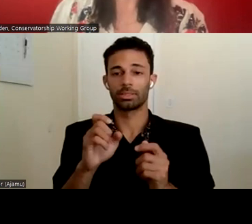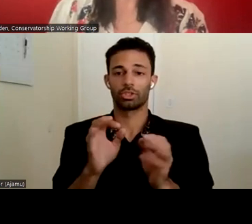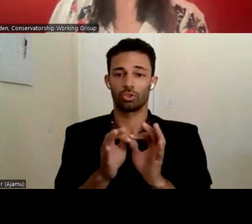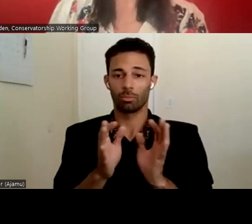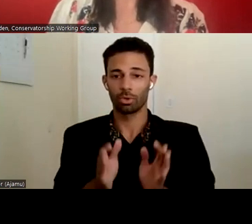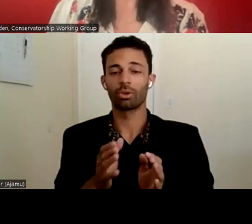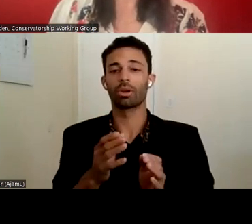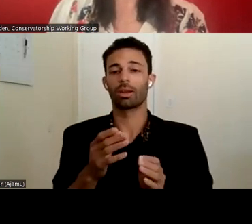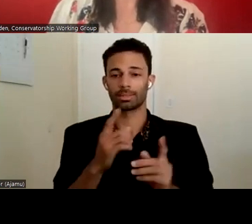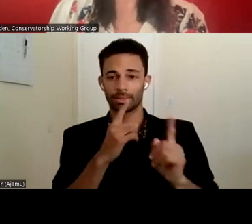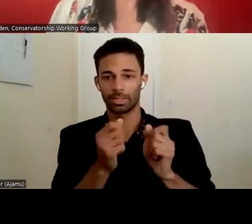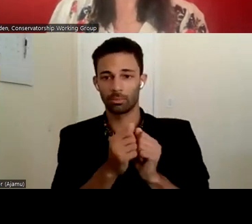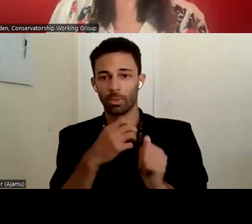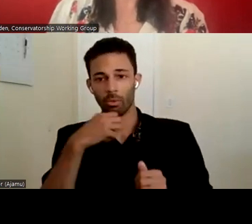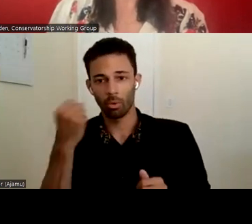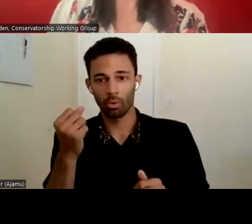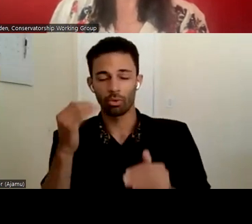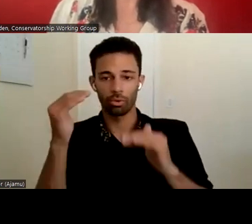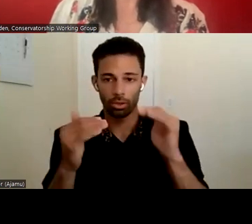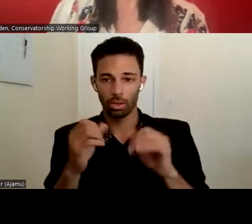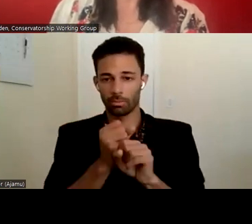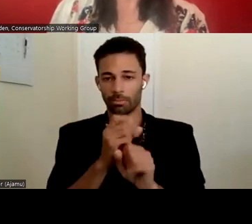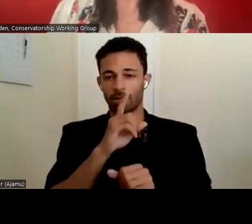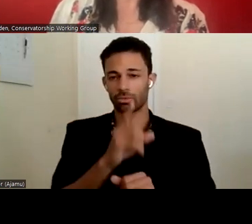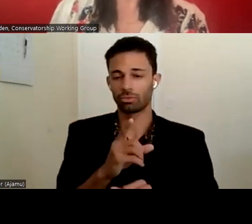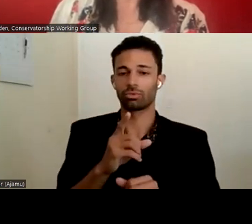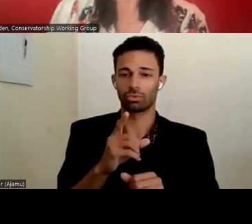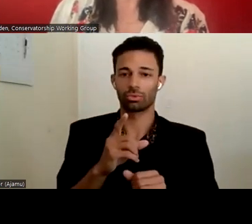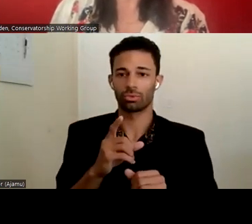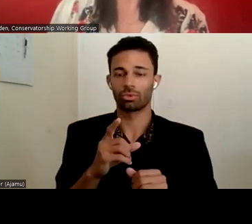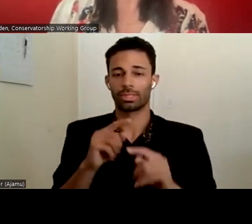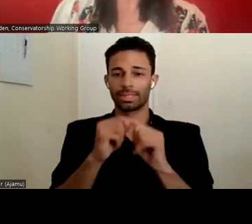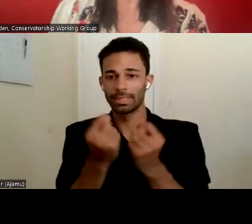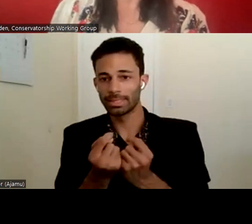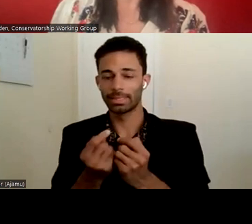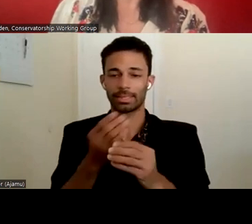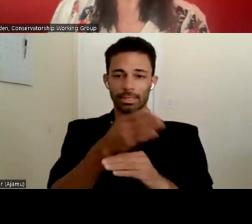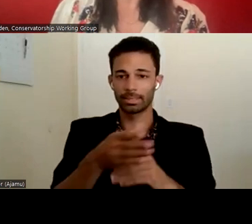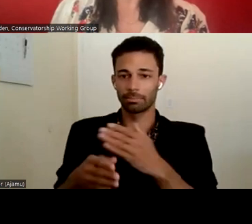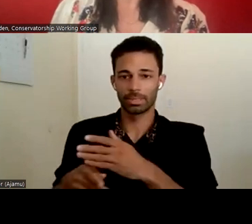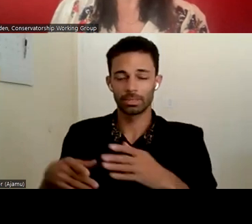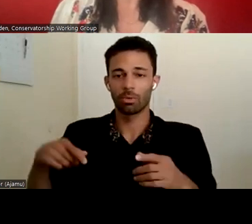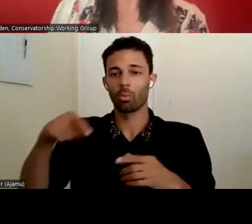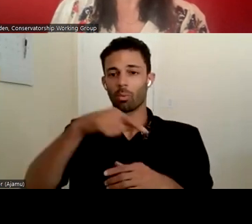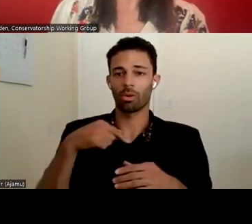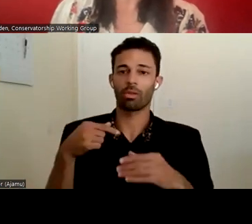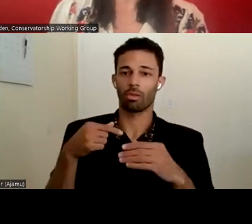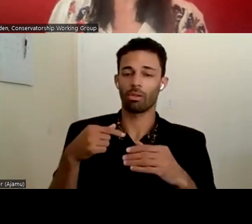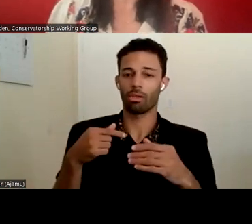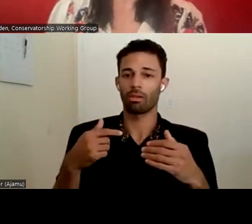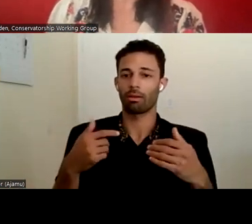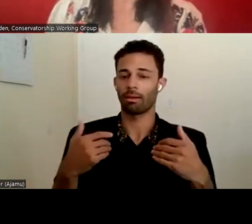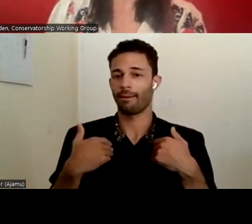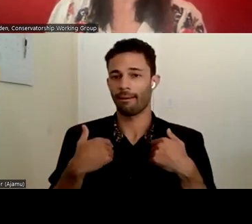also making sure that across, across teams, individuals have, I think the one thing that we've looked at is having a trauma,